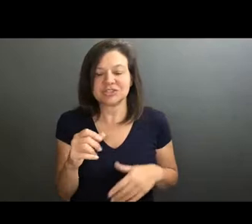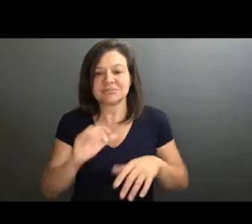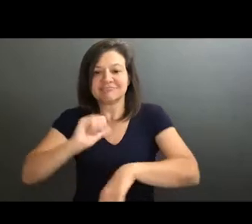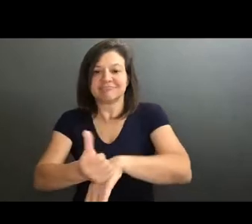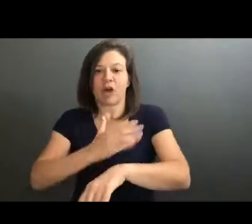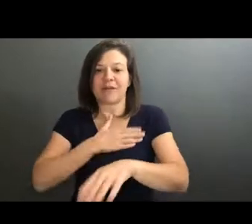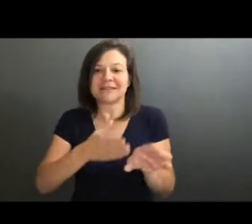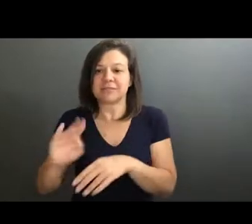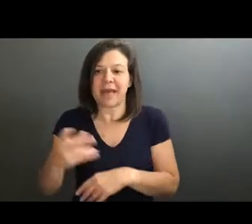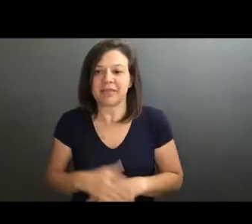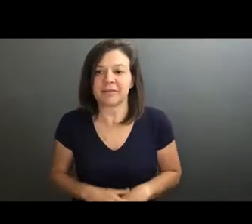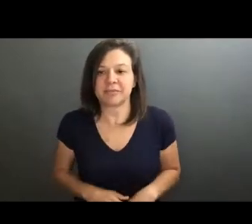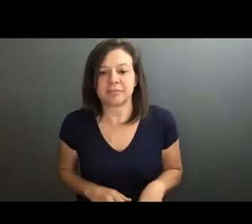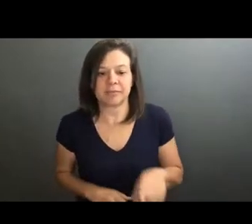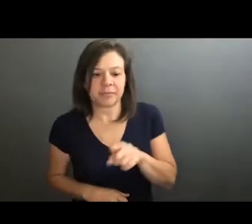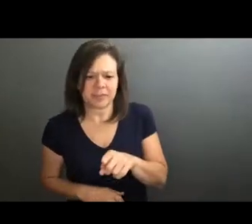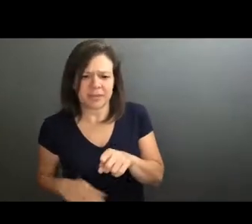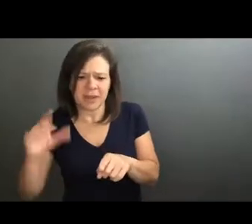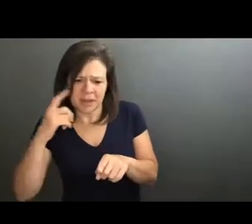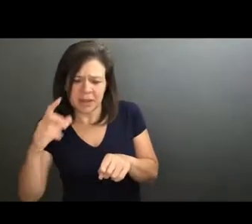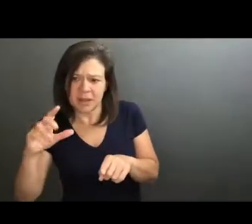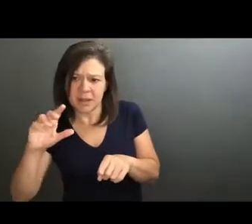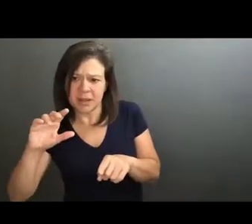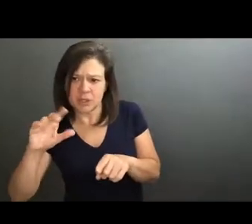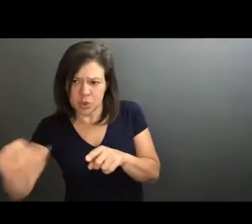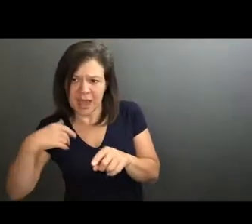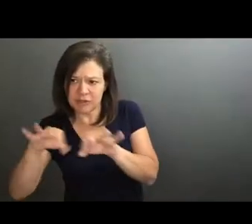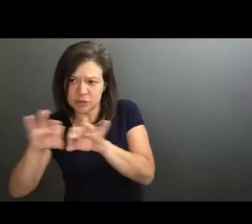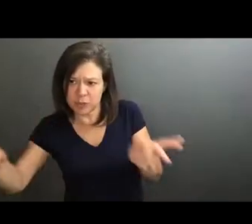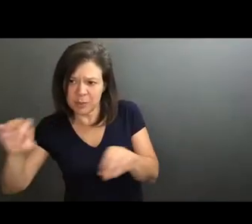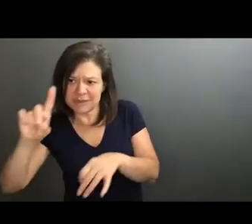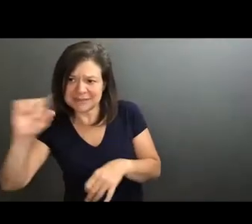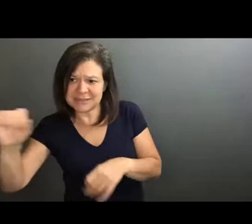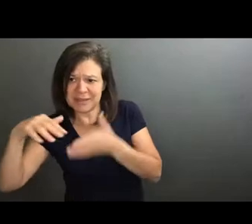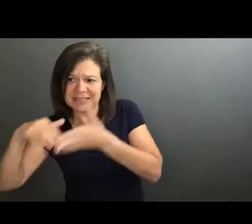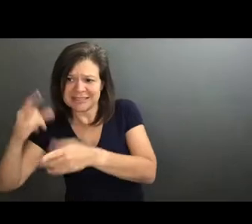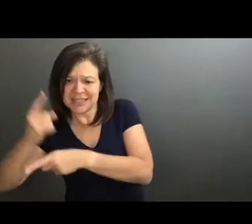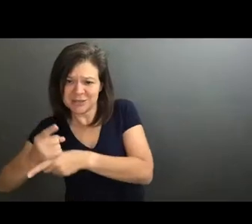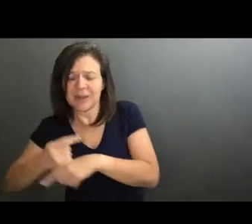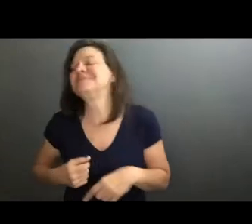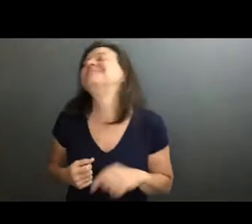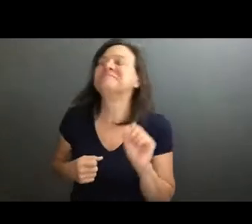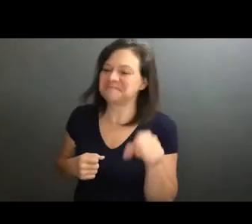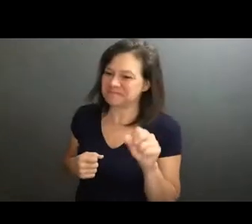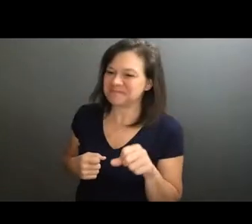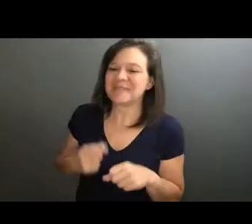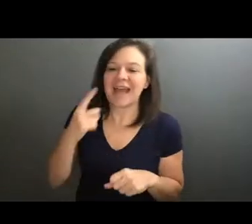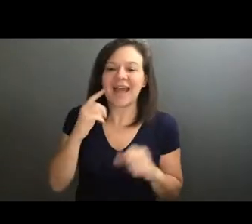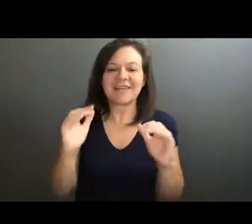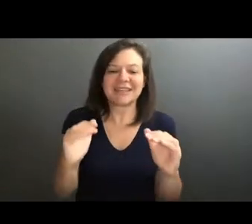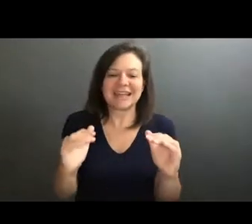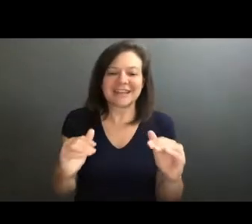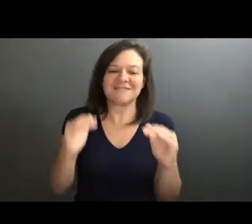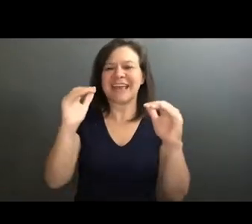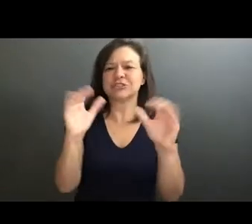today. And you actually have a diploma in disability studies, right? Yeah, I was gonna say more recently, I have advanced, they call it